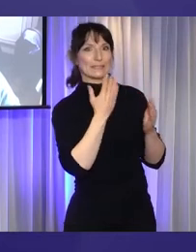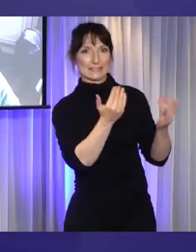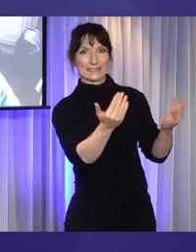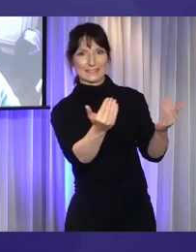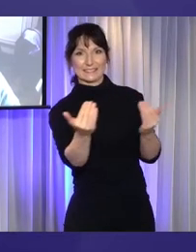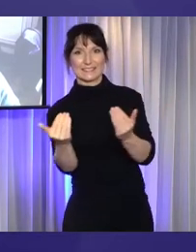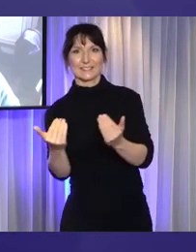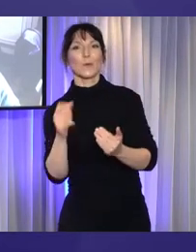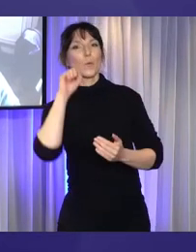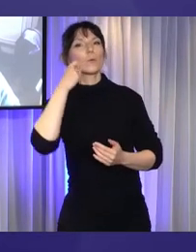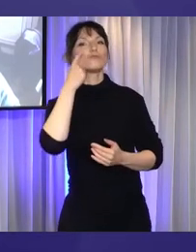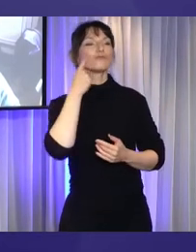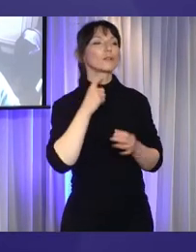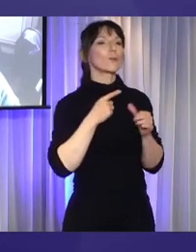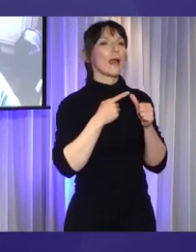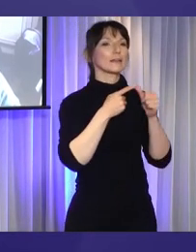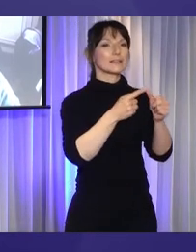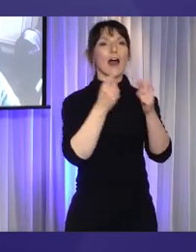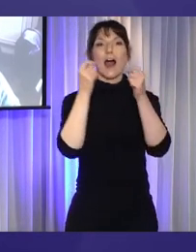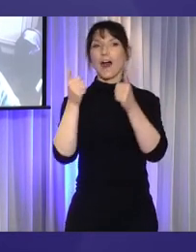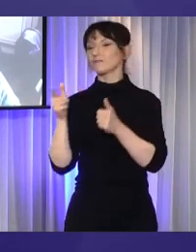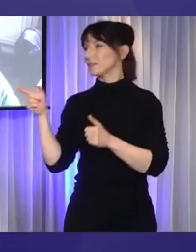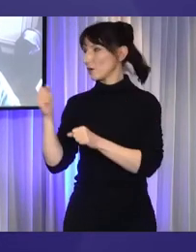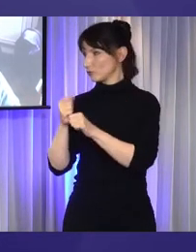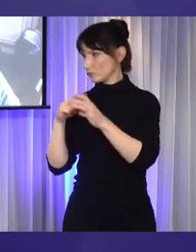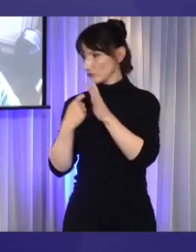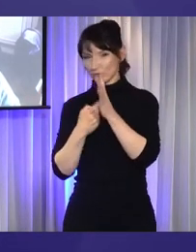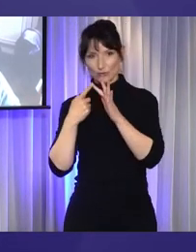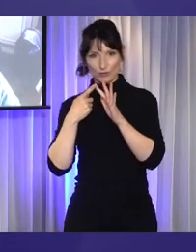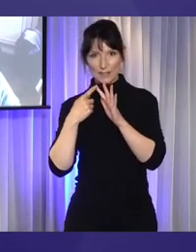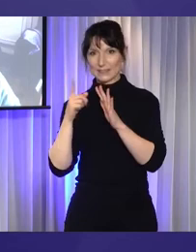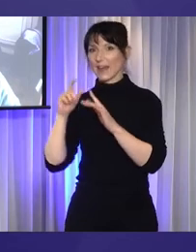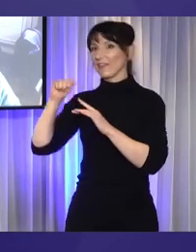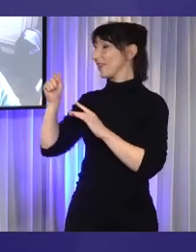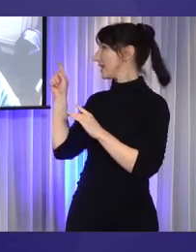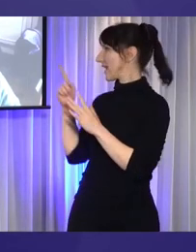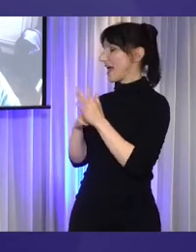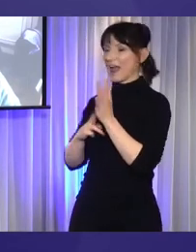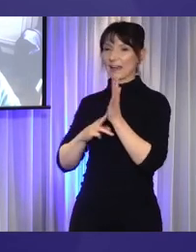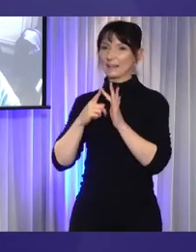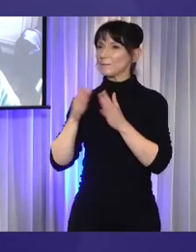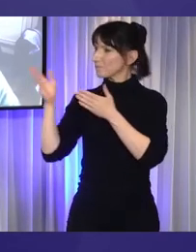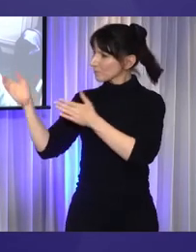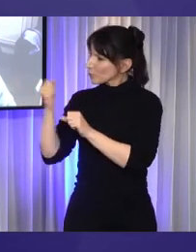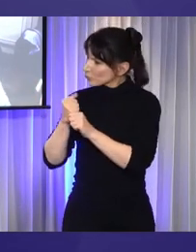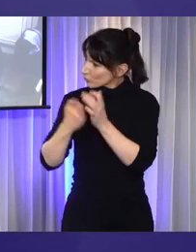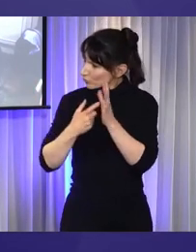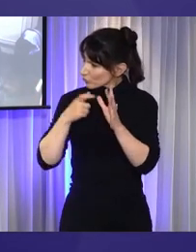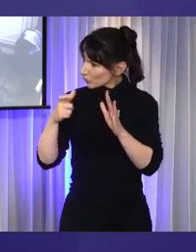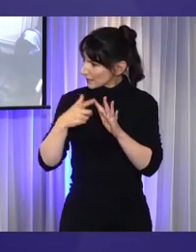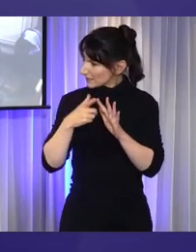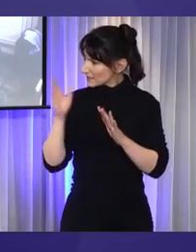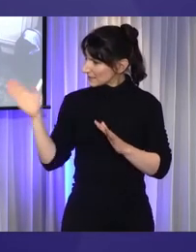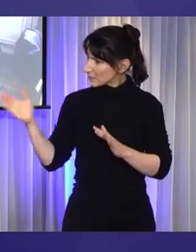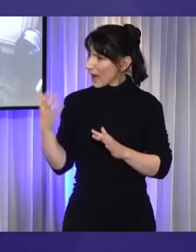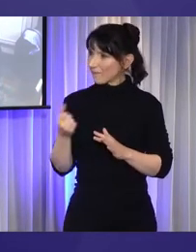to answer those questions after we hear from Grace and then Anne. Grace, if I could turn to you then to present. We do have